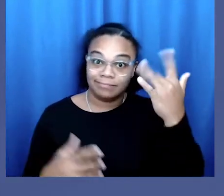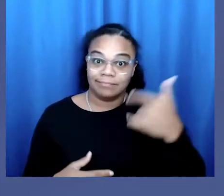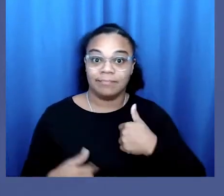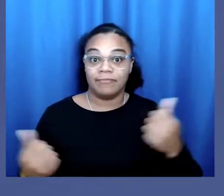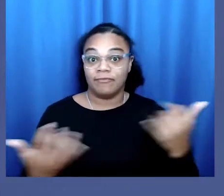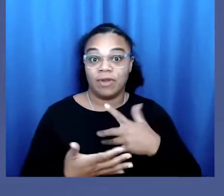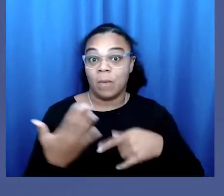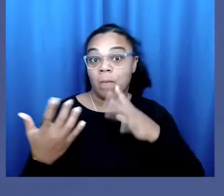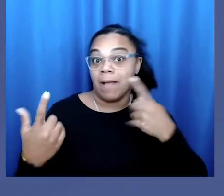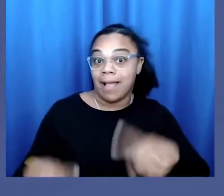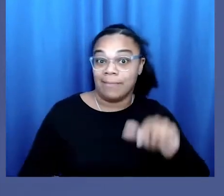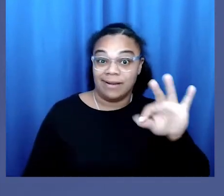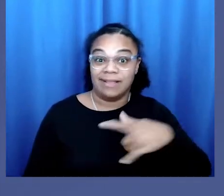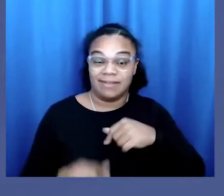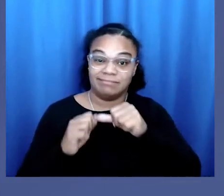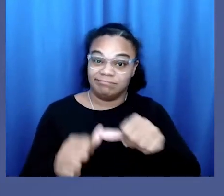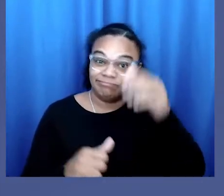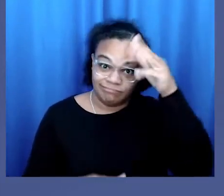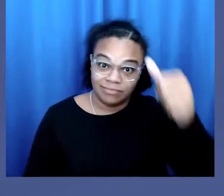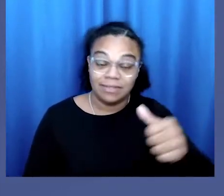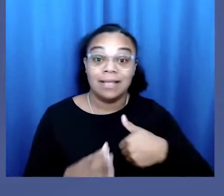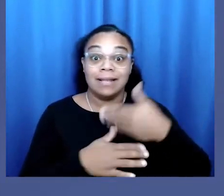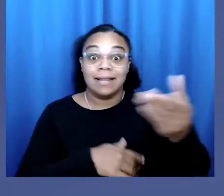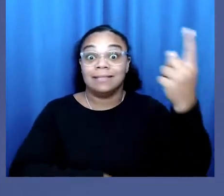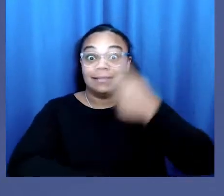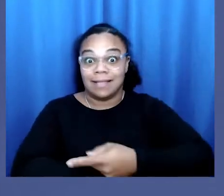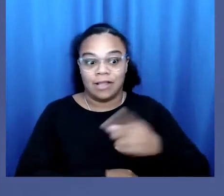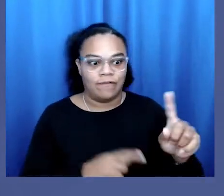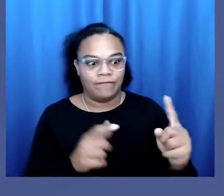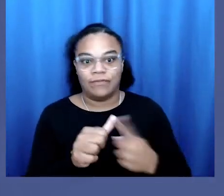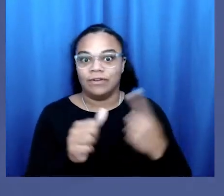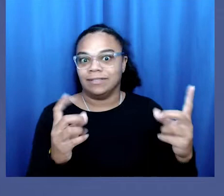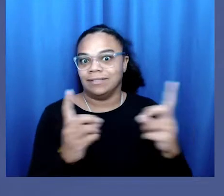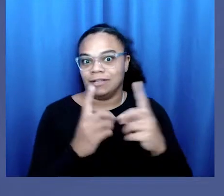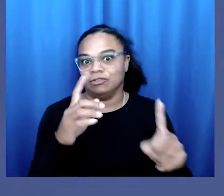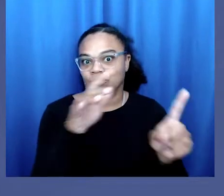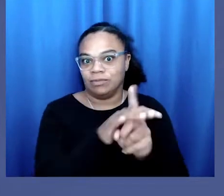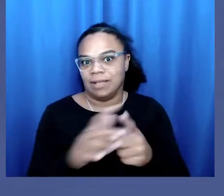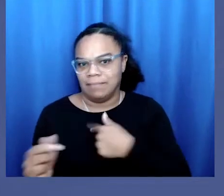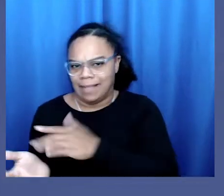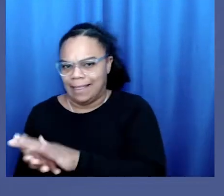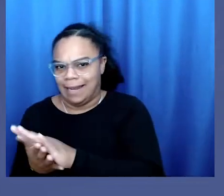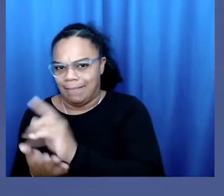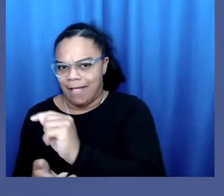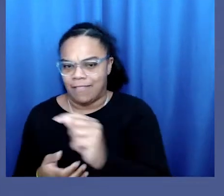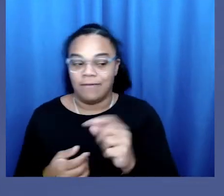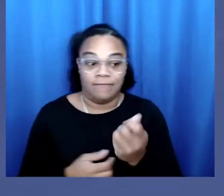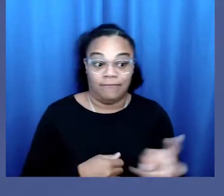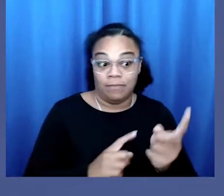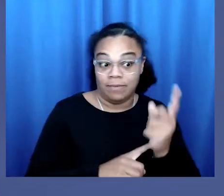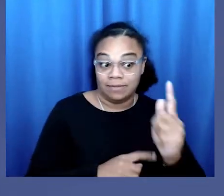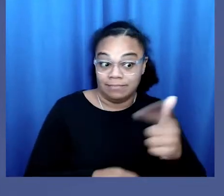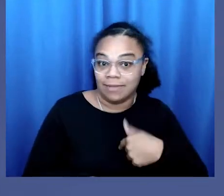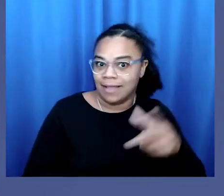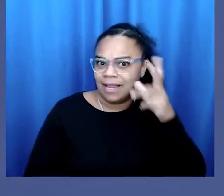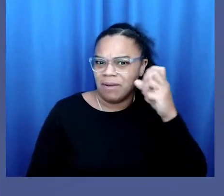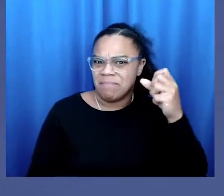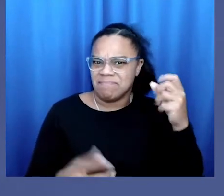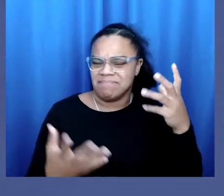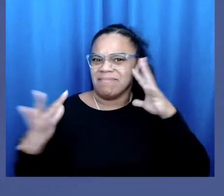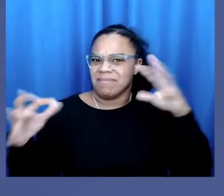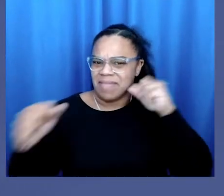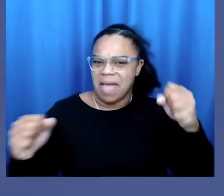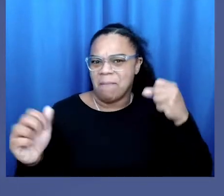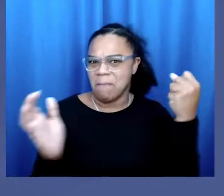afraid of the outcome if I didn't. The next morning, her first date shows up while I'm cleaning the bathroom. After a few minutes pass, I hear a very